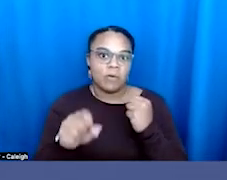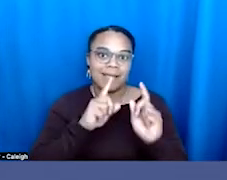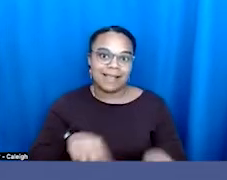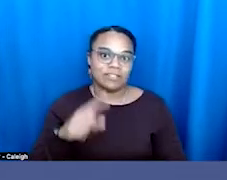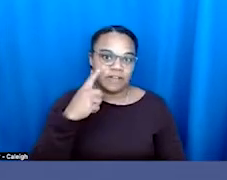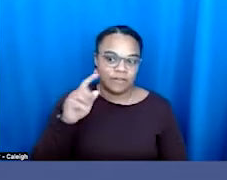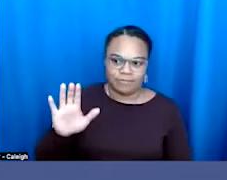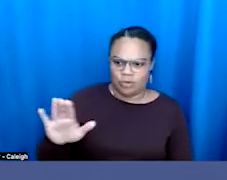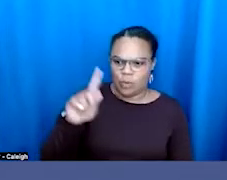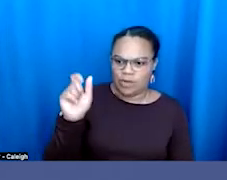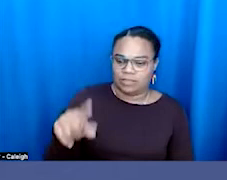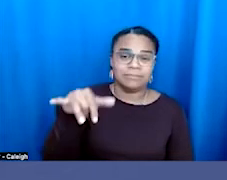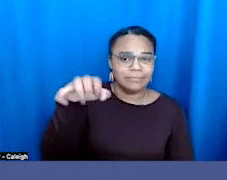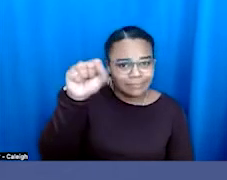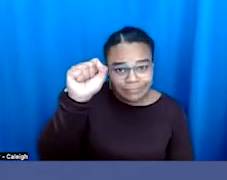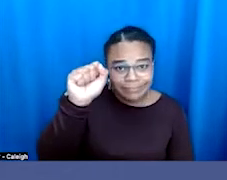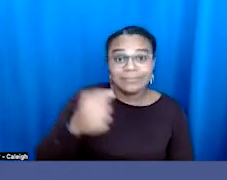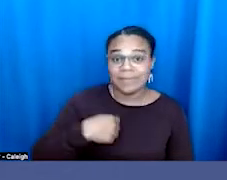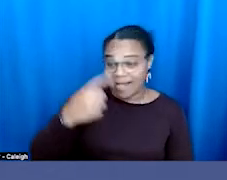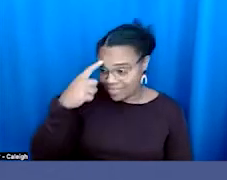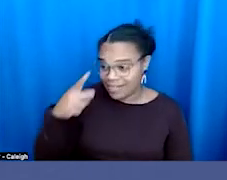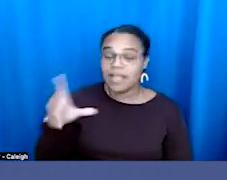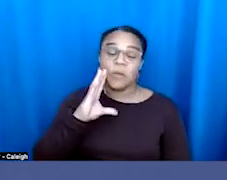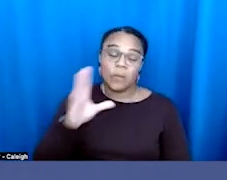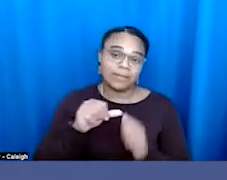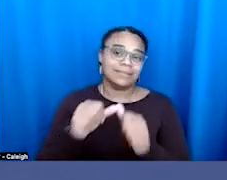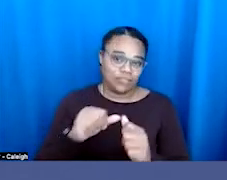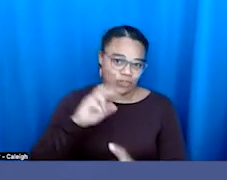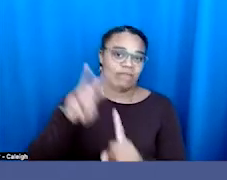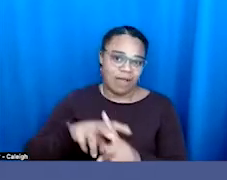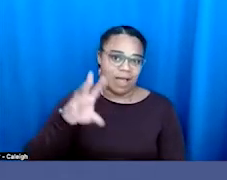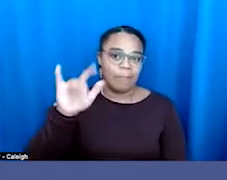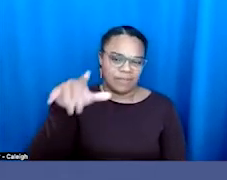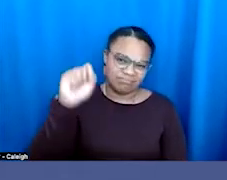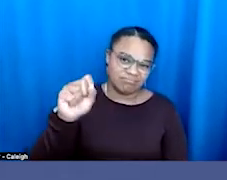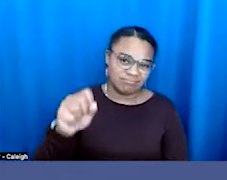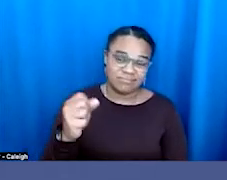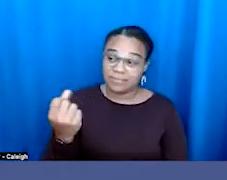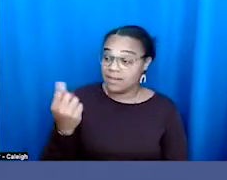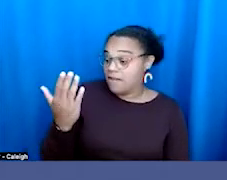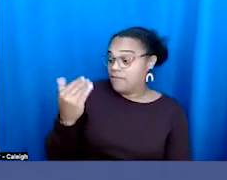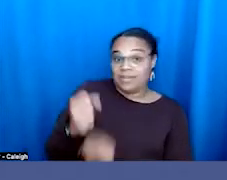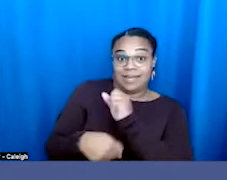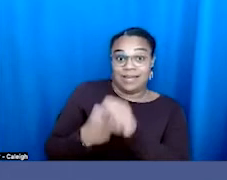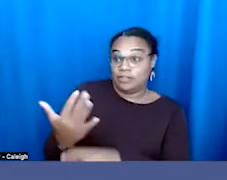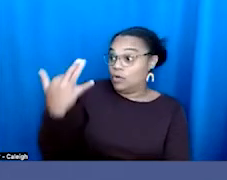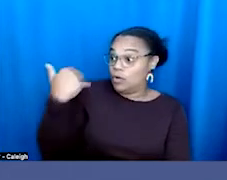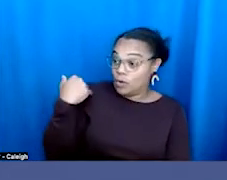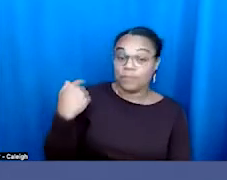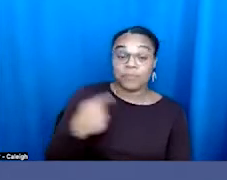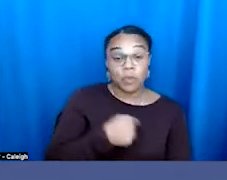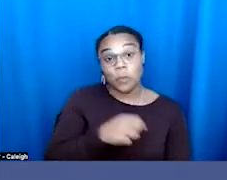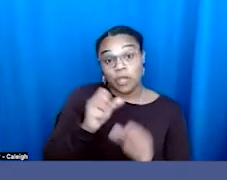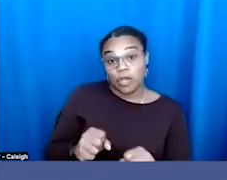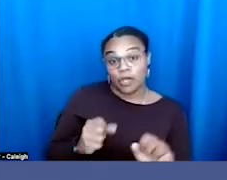yes, I absolutely think they will keep filing these bills. know, 15 years ago, we could look, you know, look at them